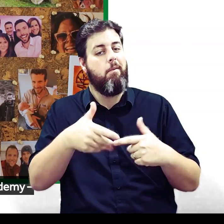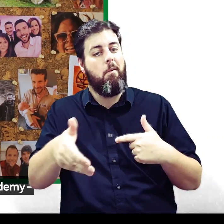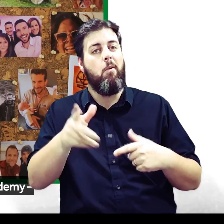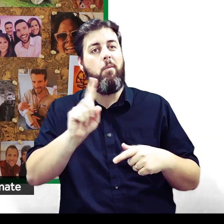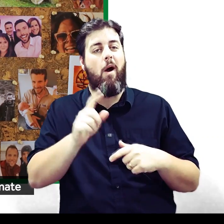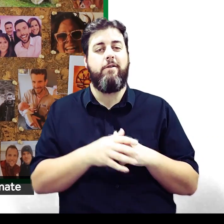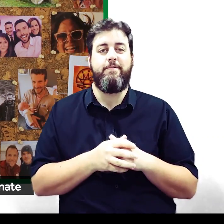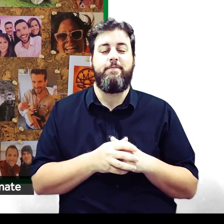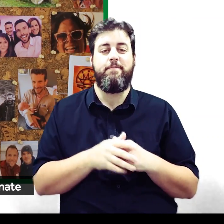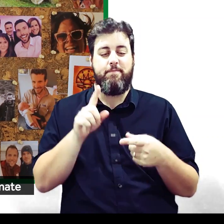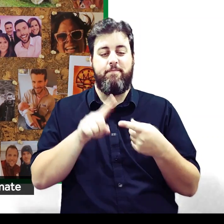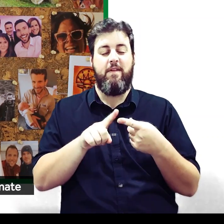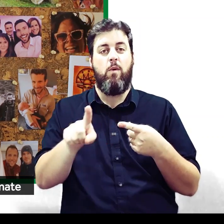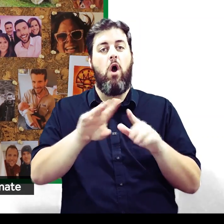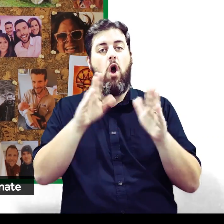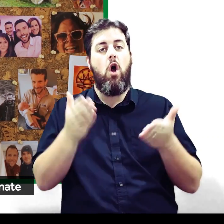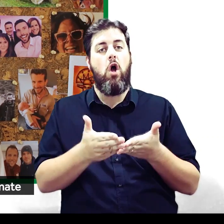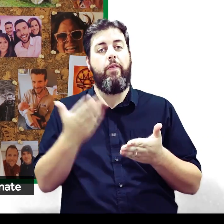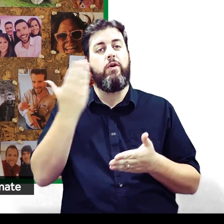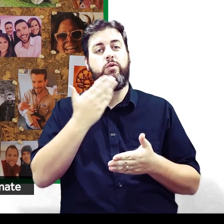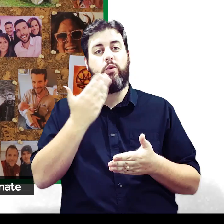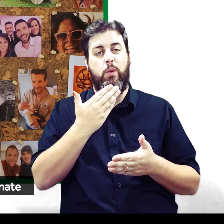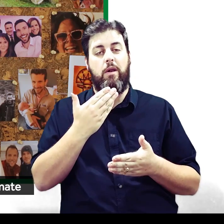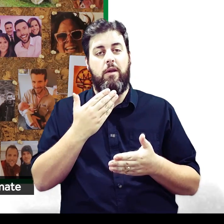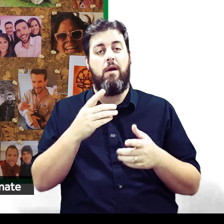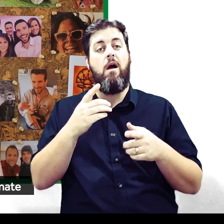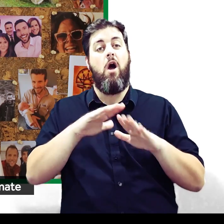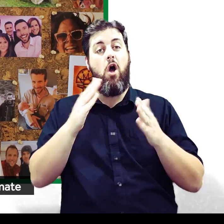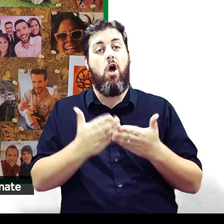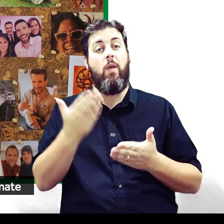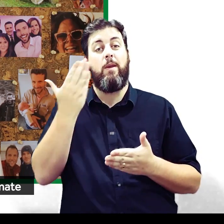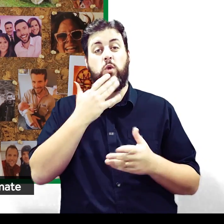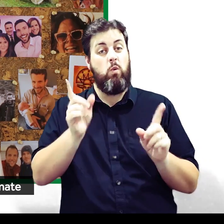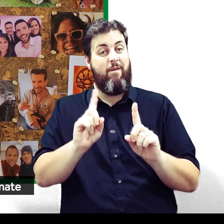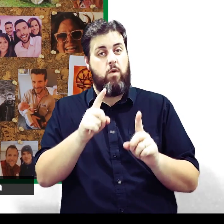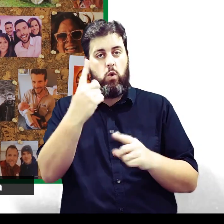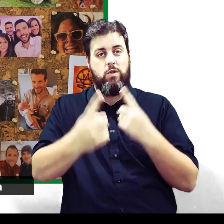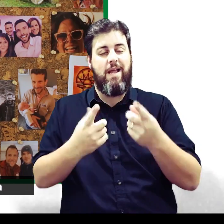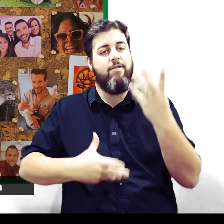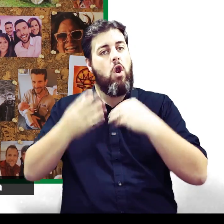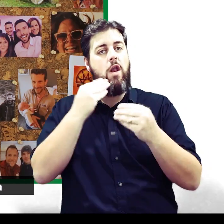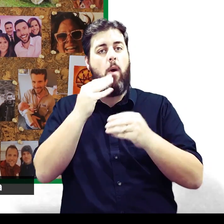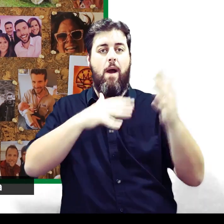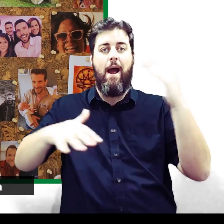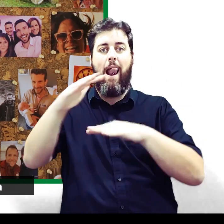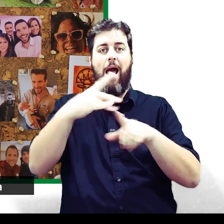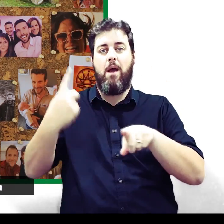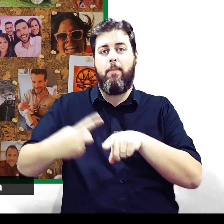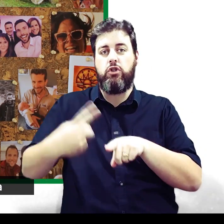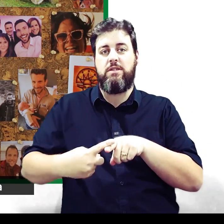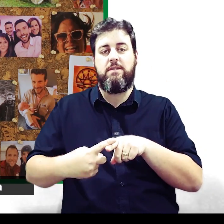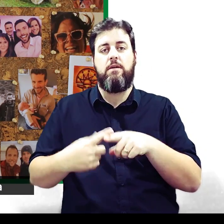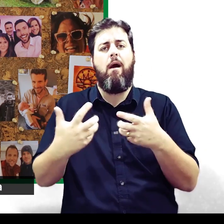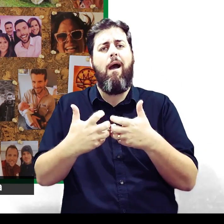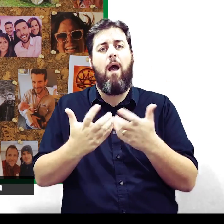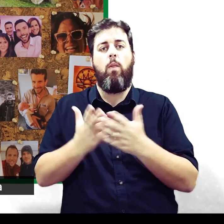Academy. The first is Earth School, a school where you can learn all about the climate emergency with our friends at the